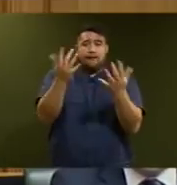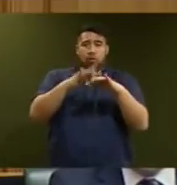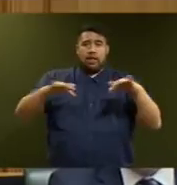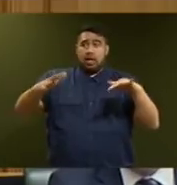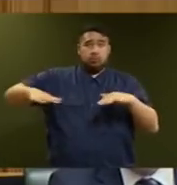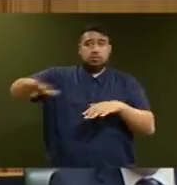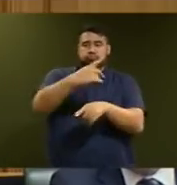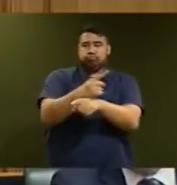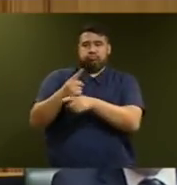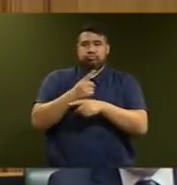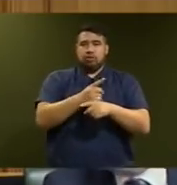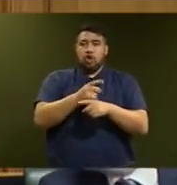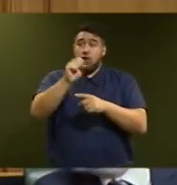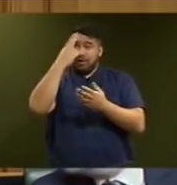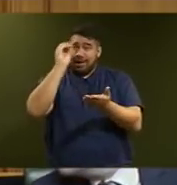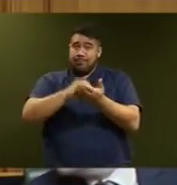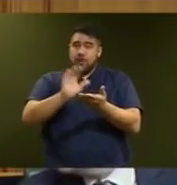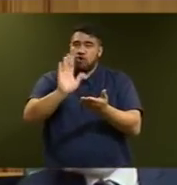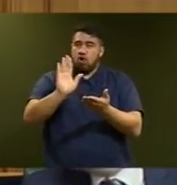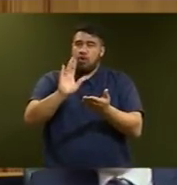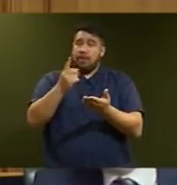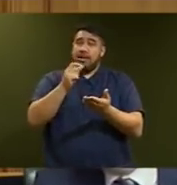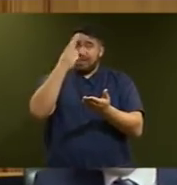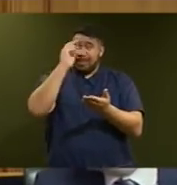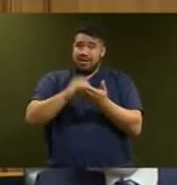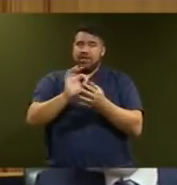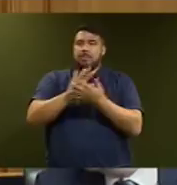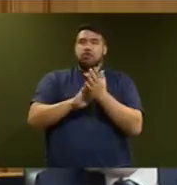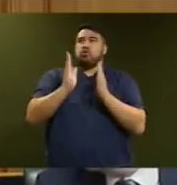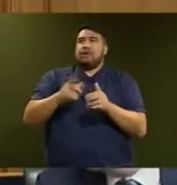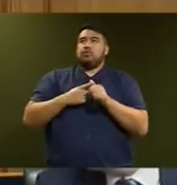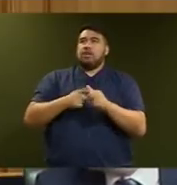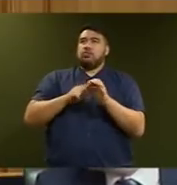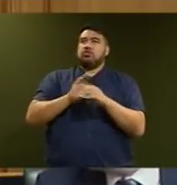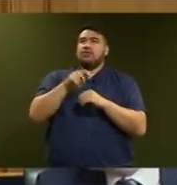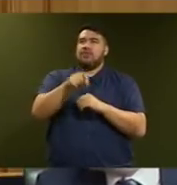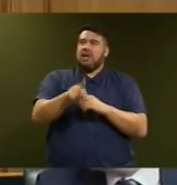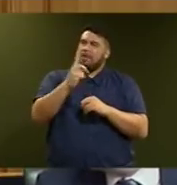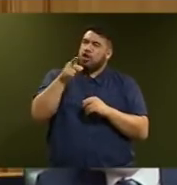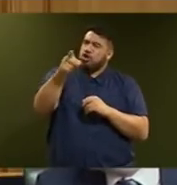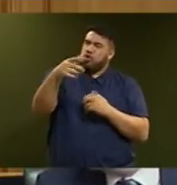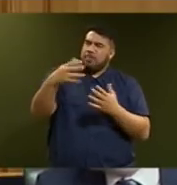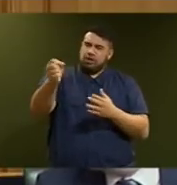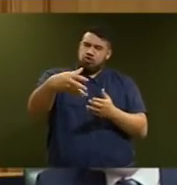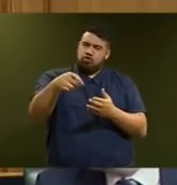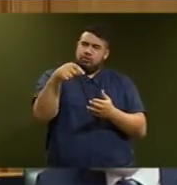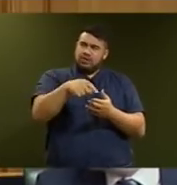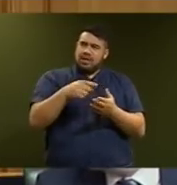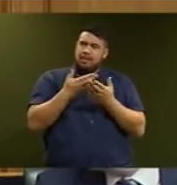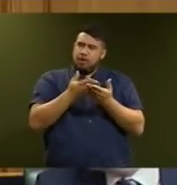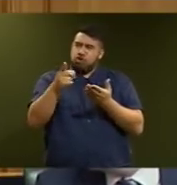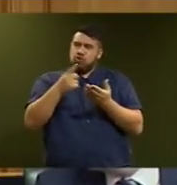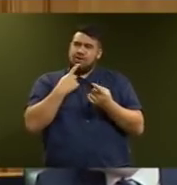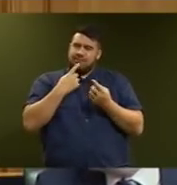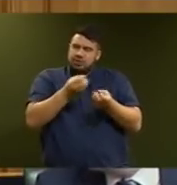that their name is not on the Bill, they don't have to answer any questions about that input. I think that would be very bad for the House of Scrutiny of the